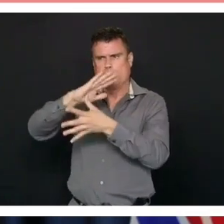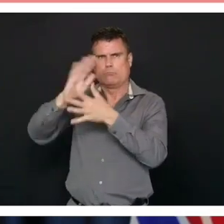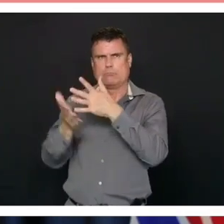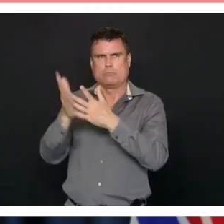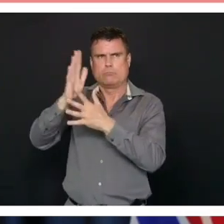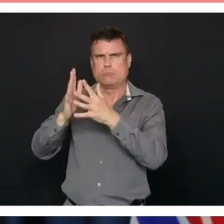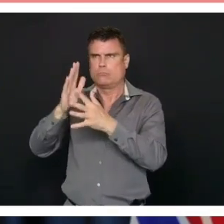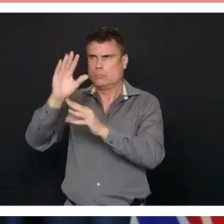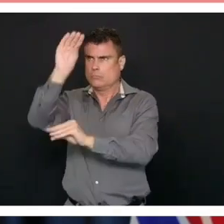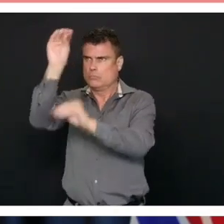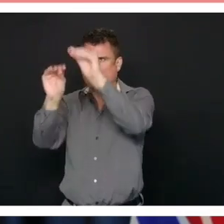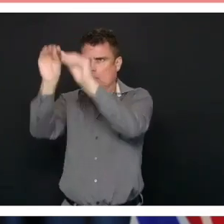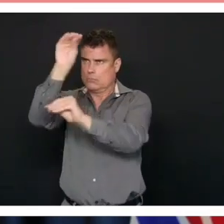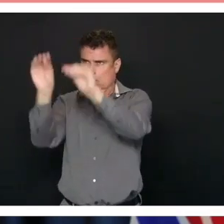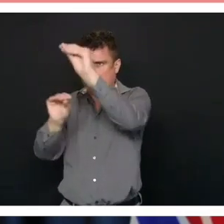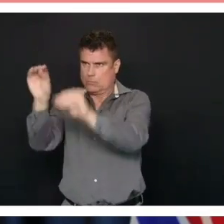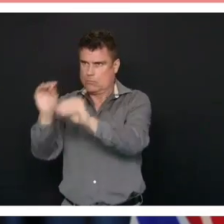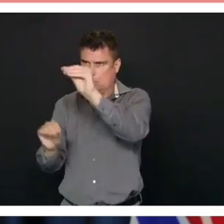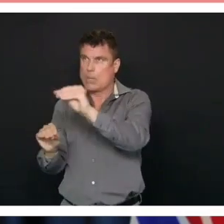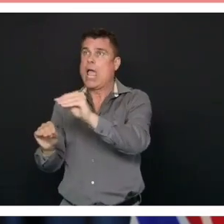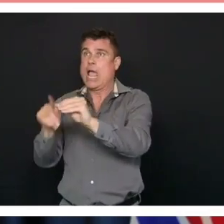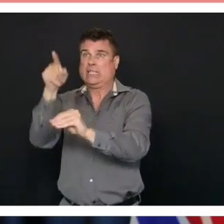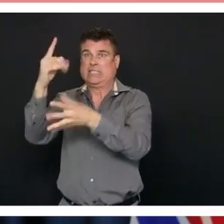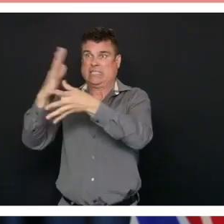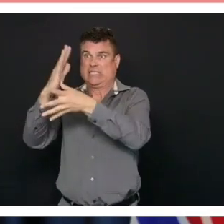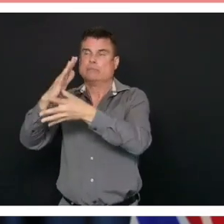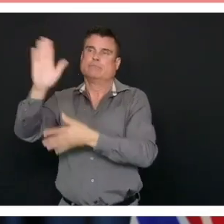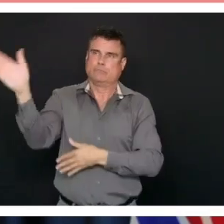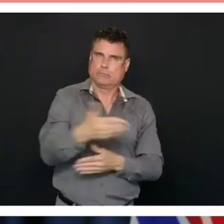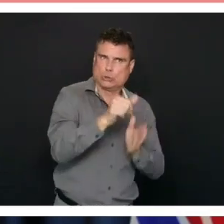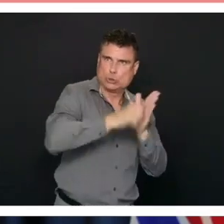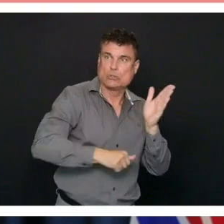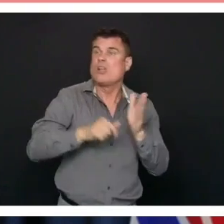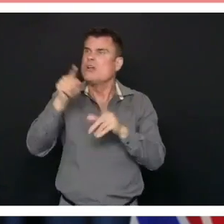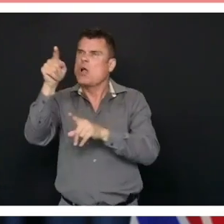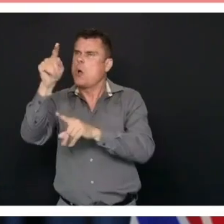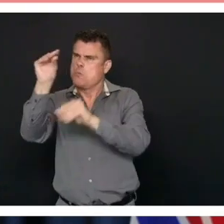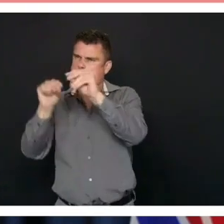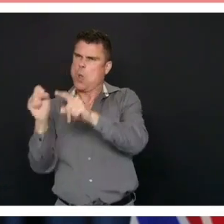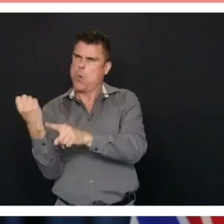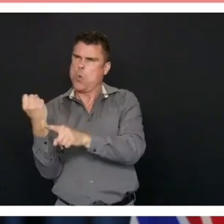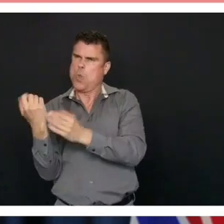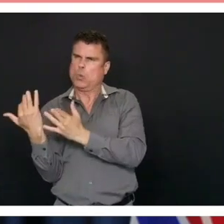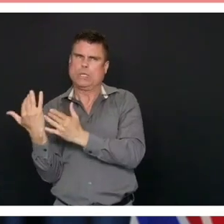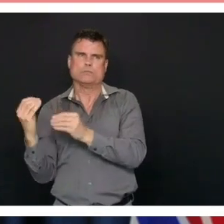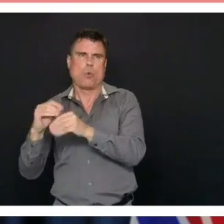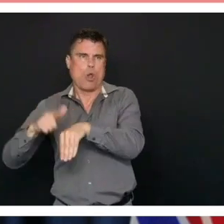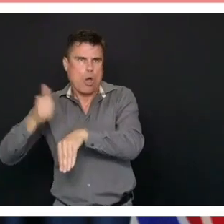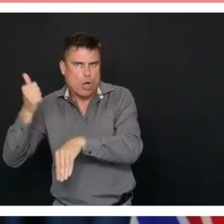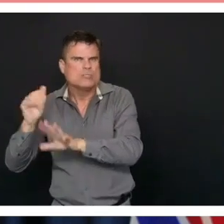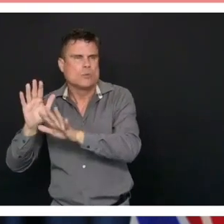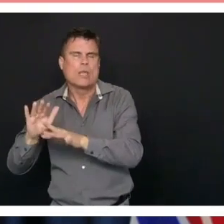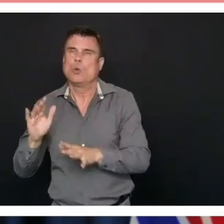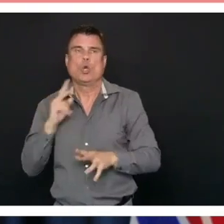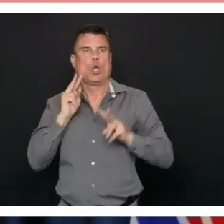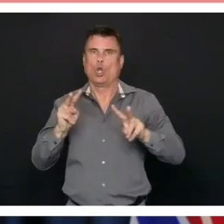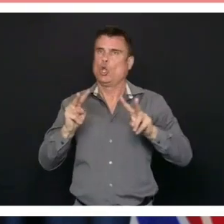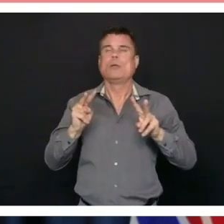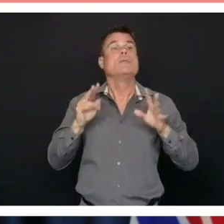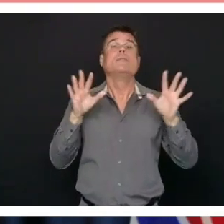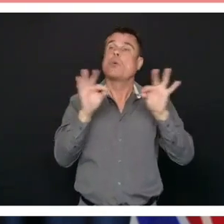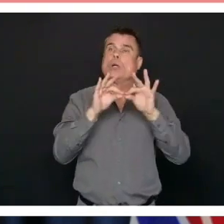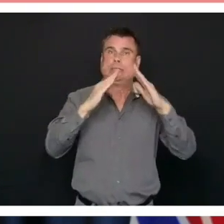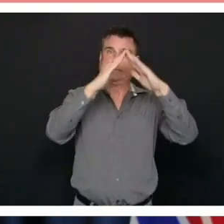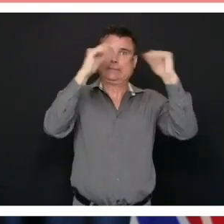between 12 and 13,000 surgeries in 2018-19 and increasing that capacity. all of that surgery is day